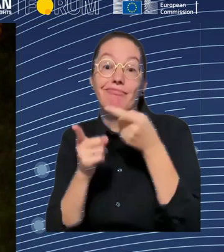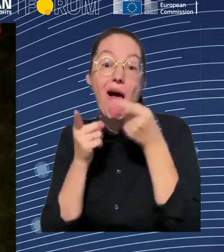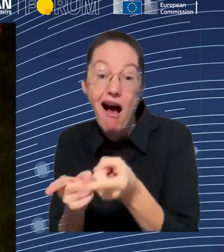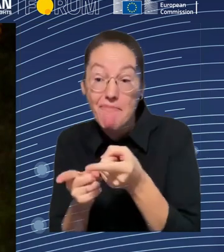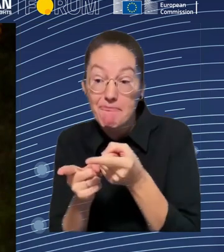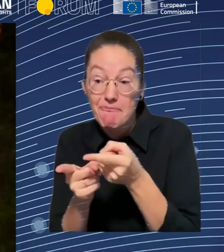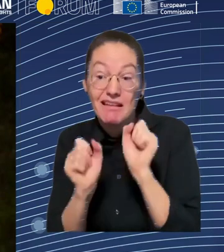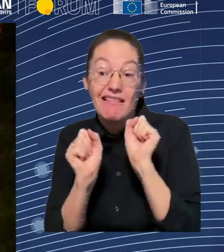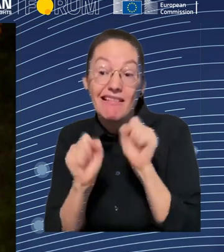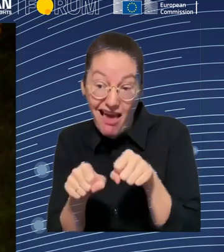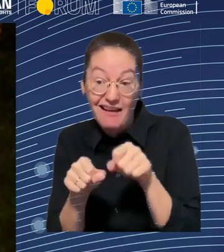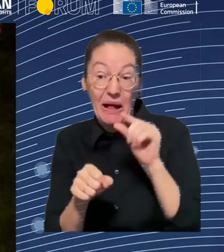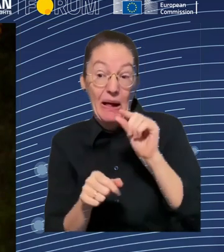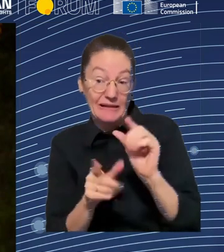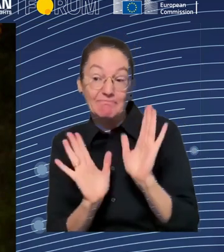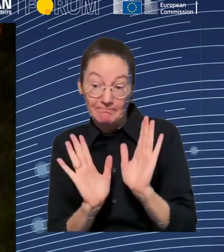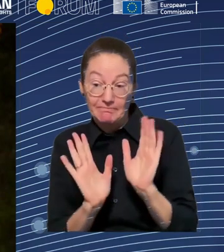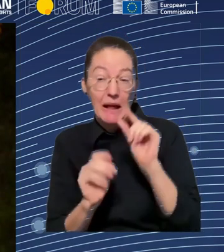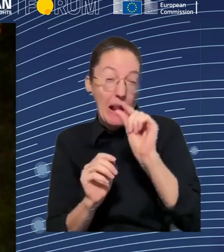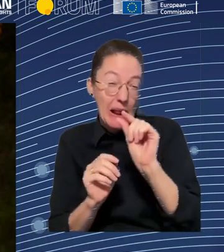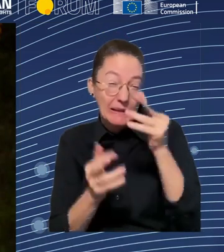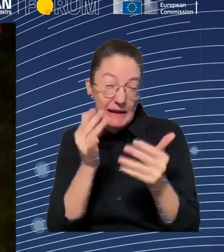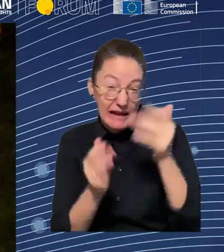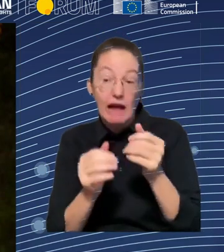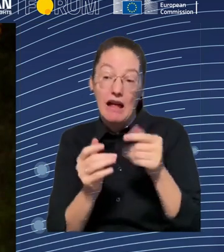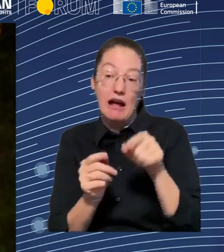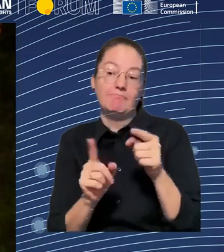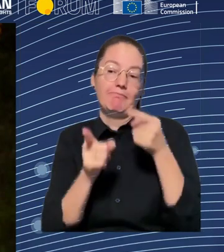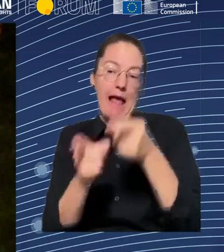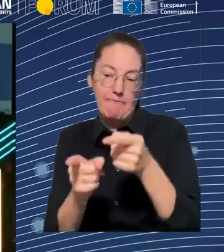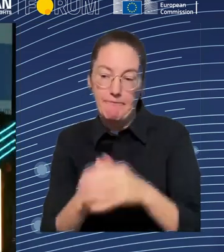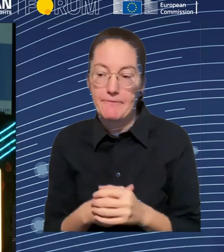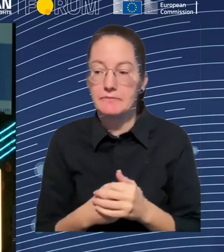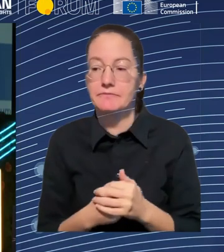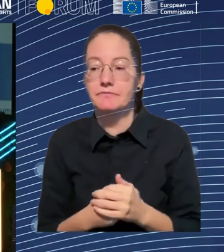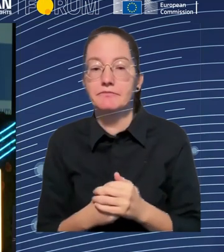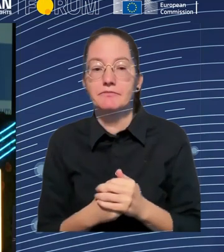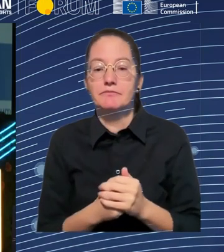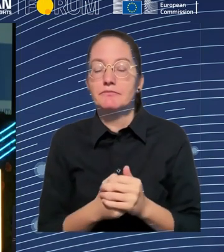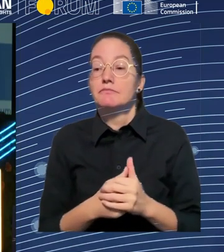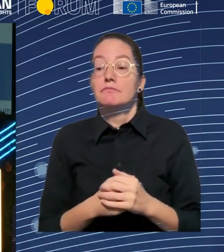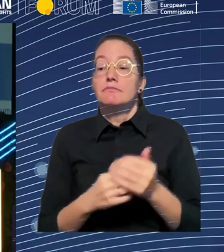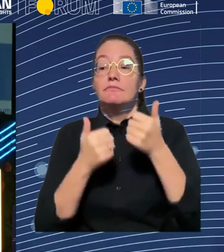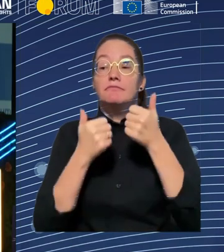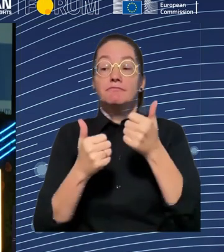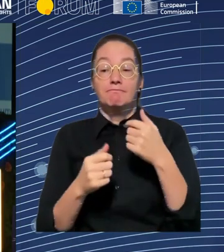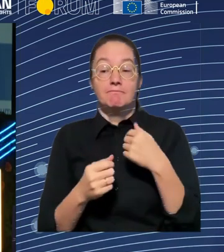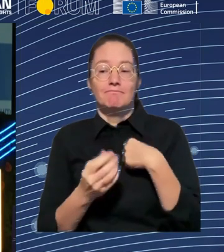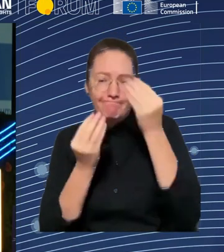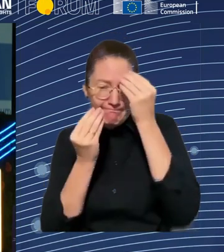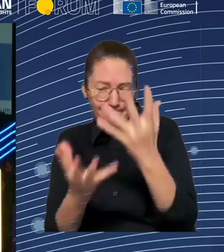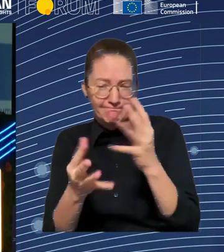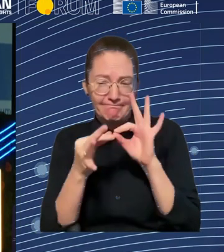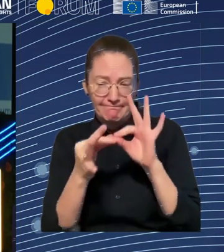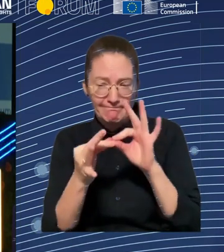about the concern about bias and discrimination in hiring algorithms, for example. Constant excessive monitoring, which has been